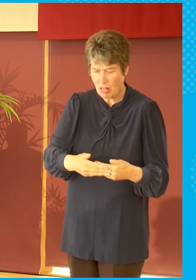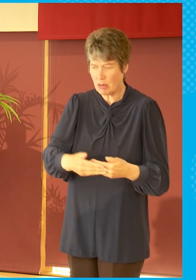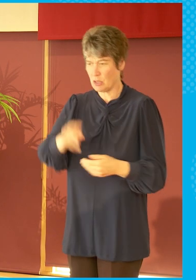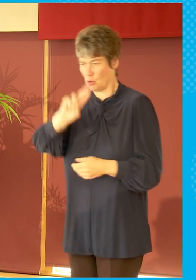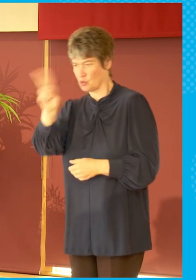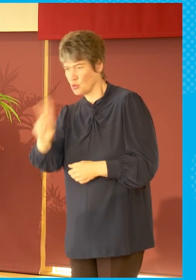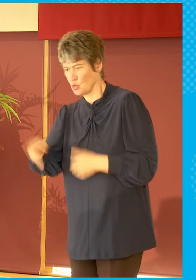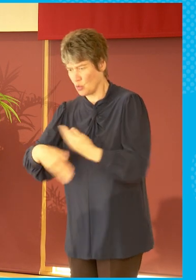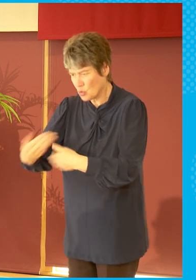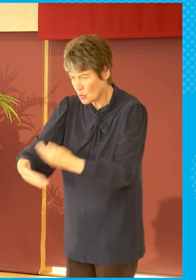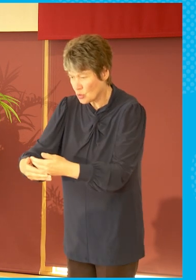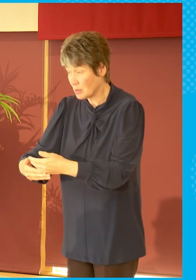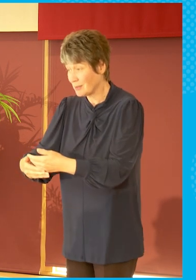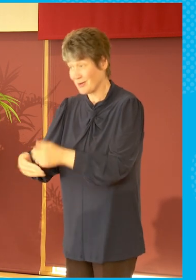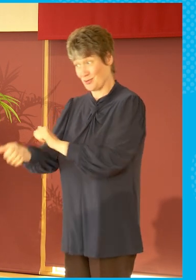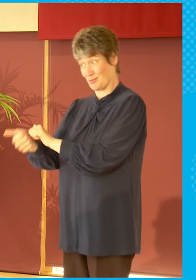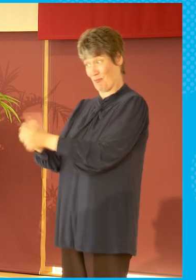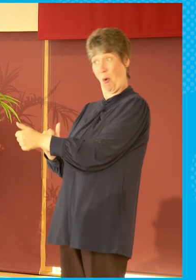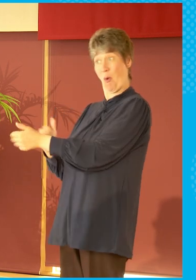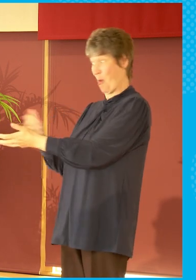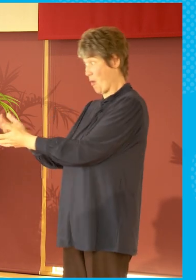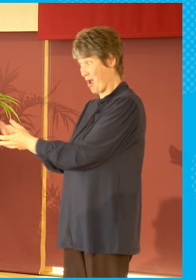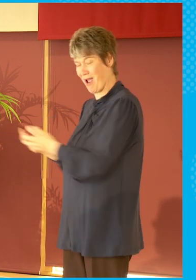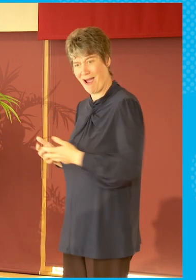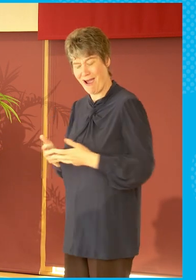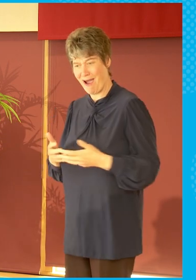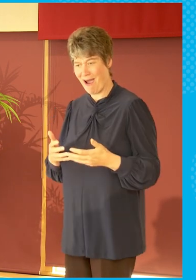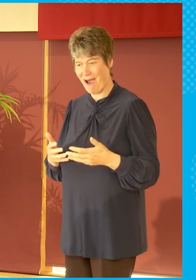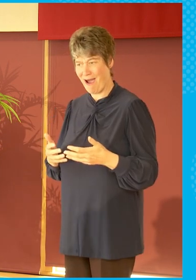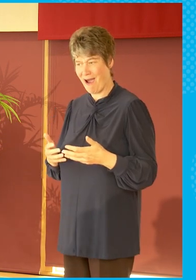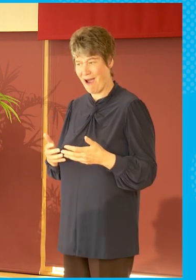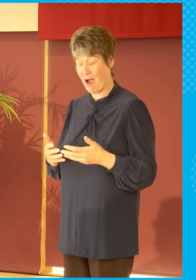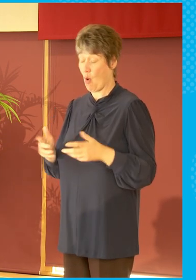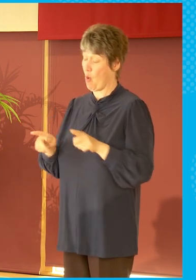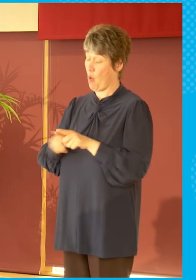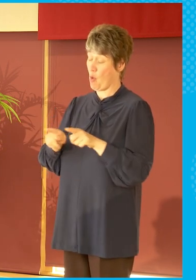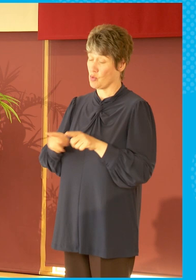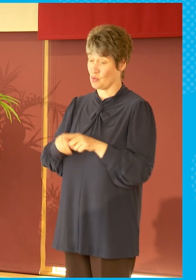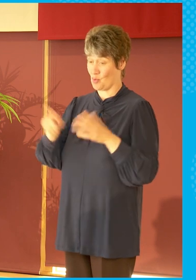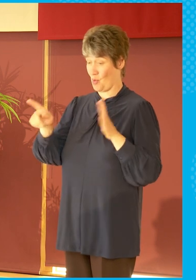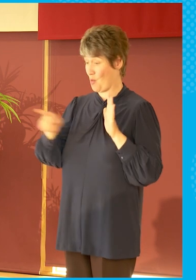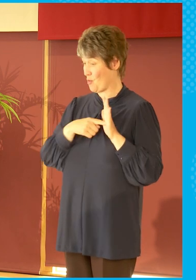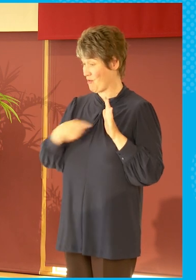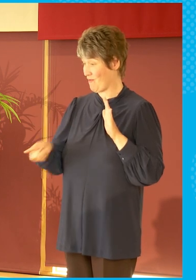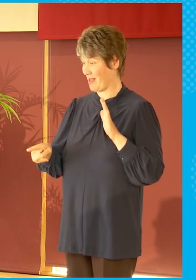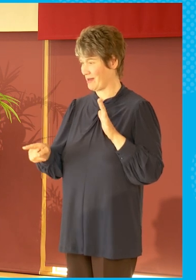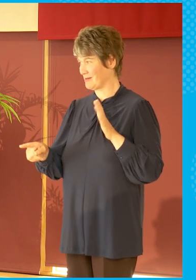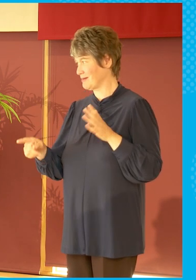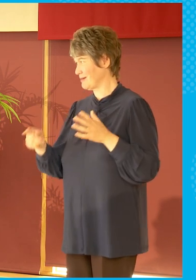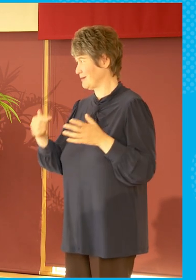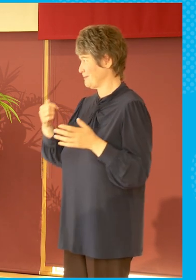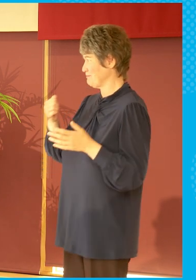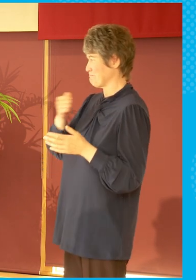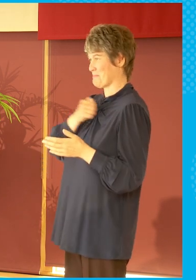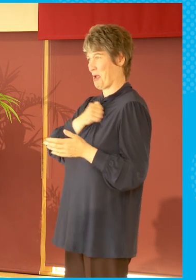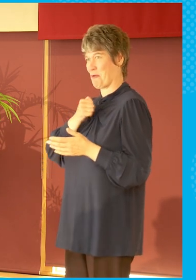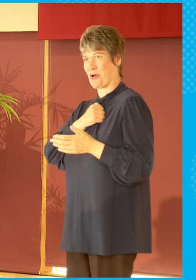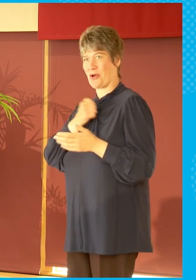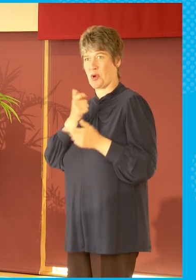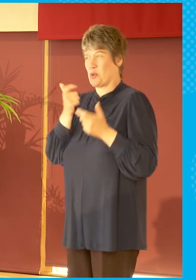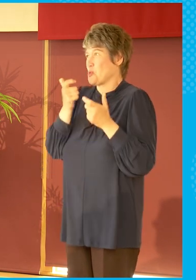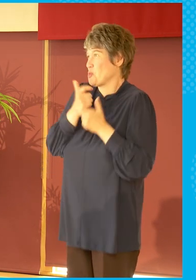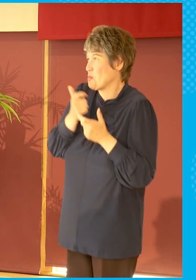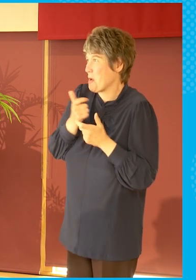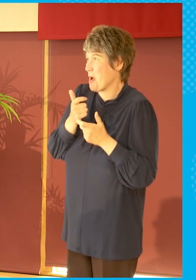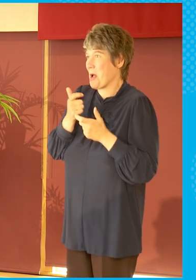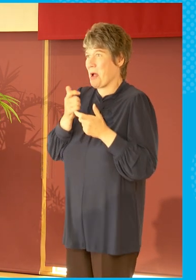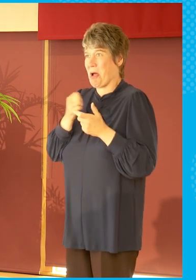reflecting sport. And it's reflecting what we're also laughing at during the day, our lovely unfinalies. So it's no coincidence